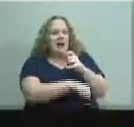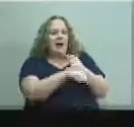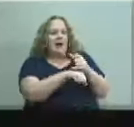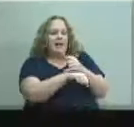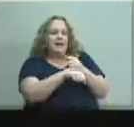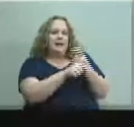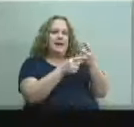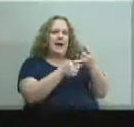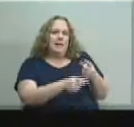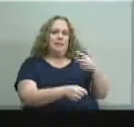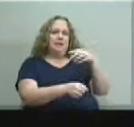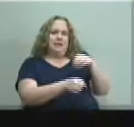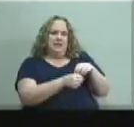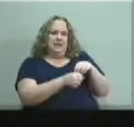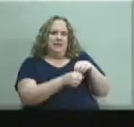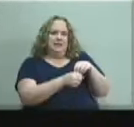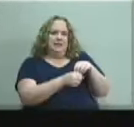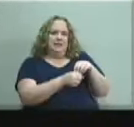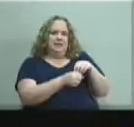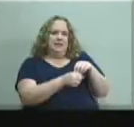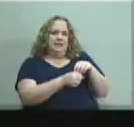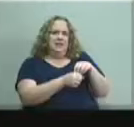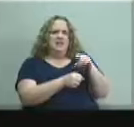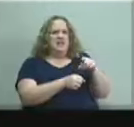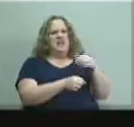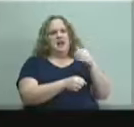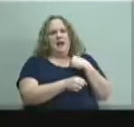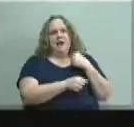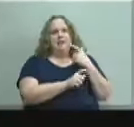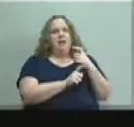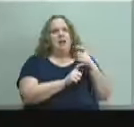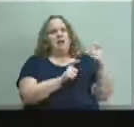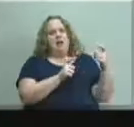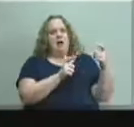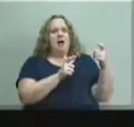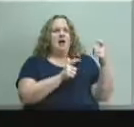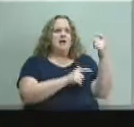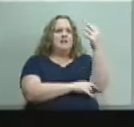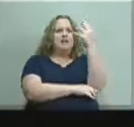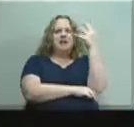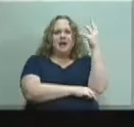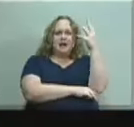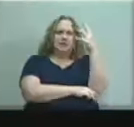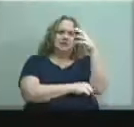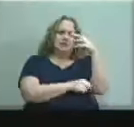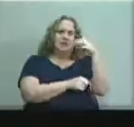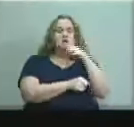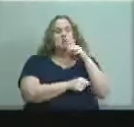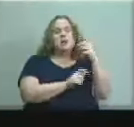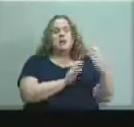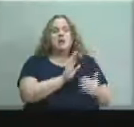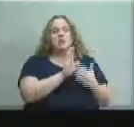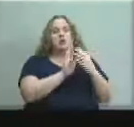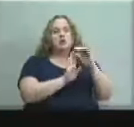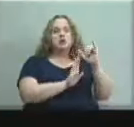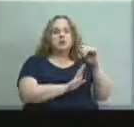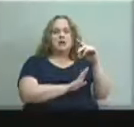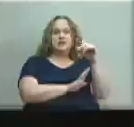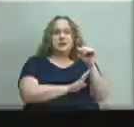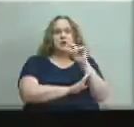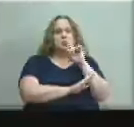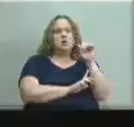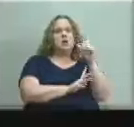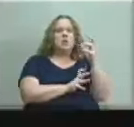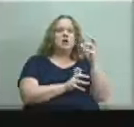being one of the largest landowners in the county they approached jcps about really dramatically changing the